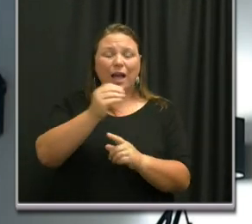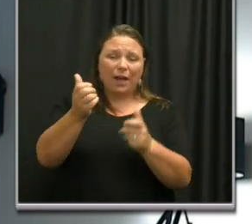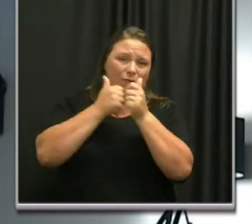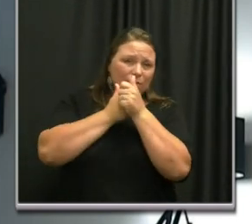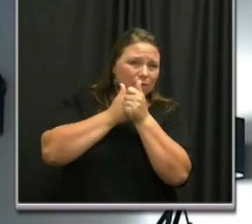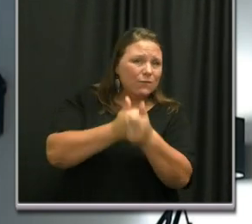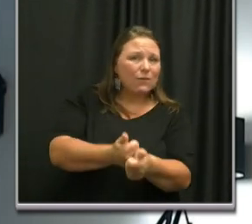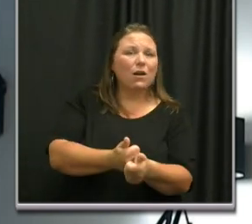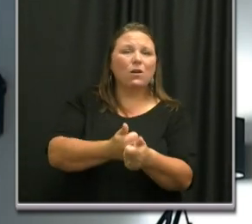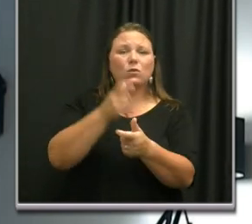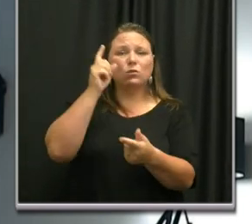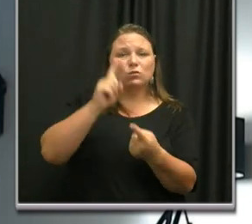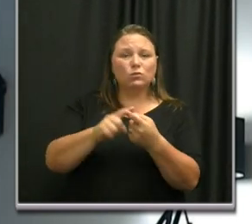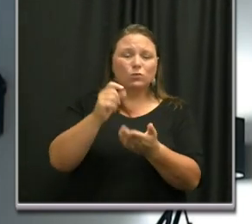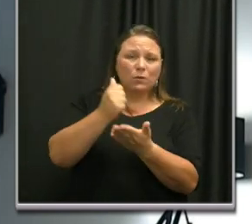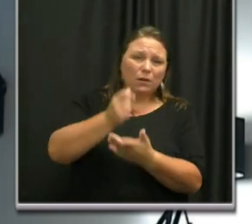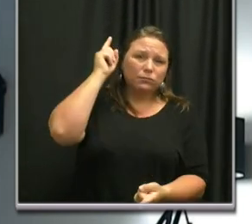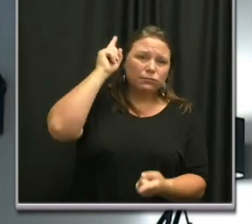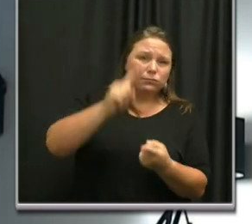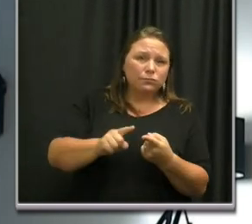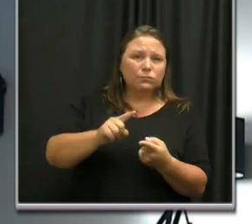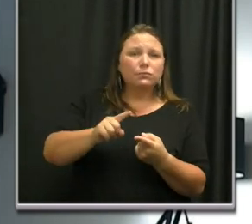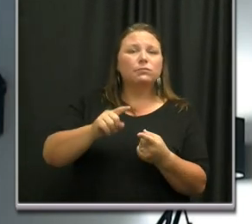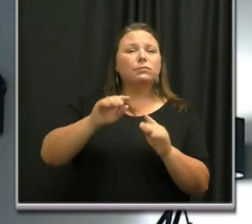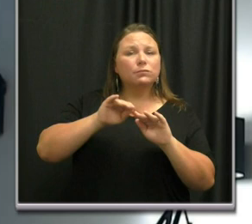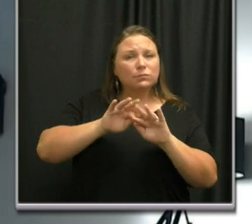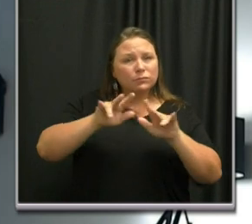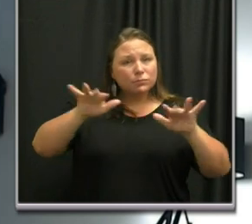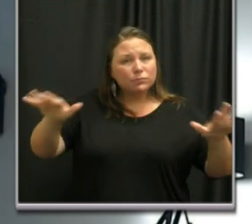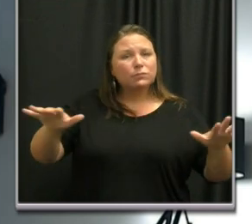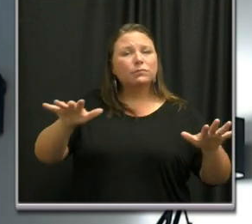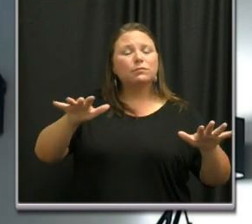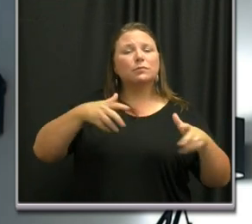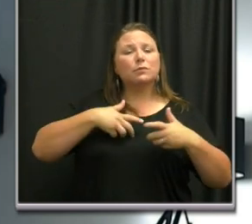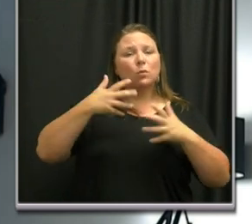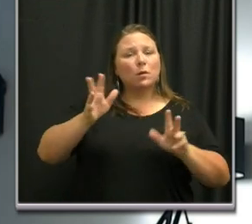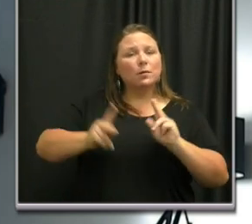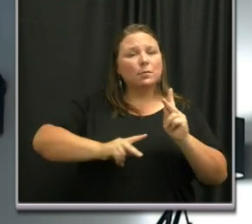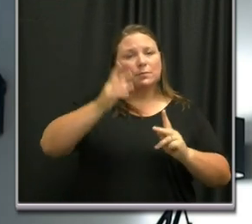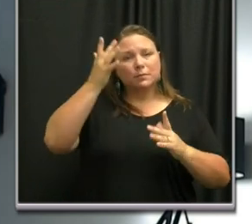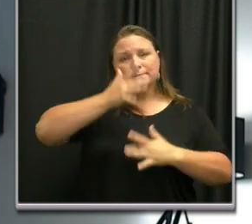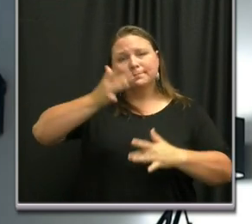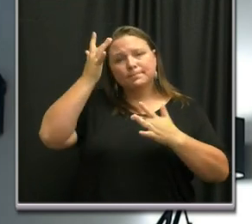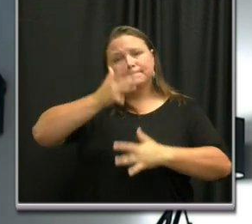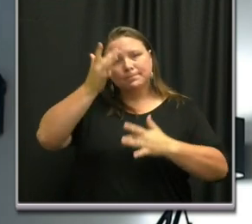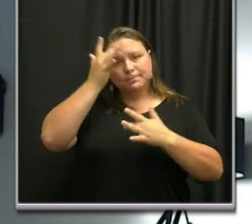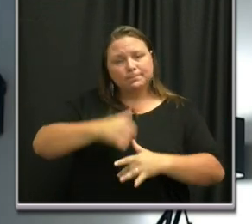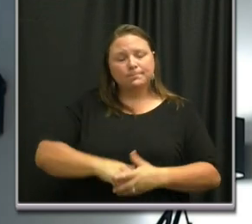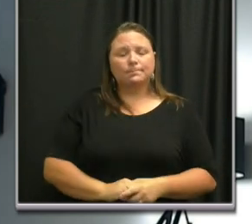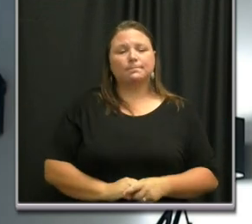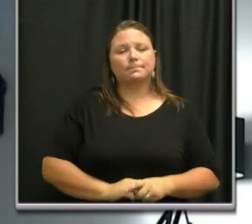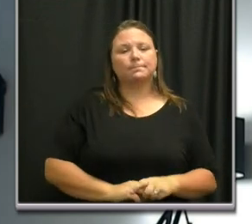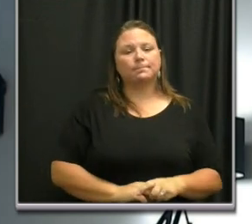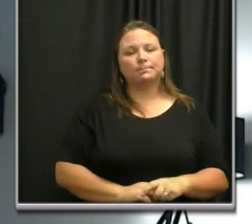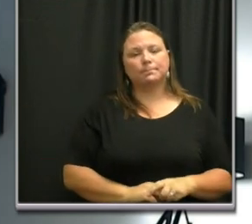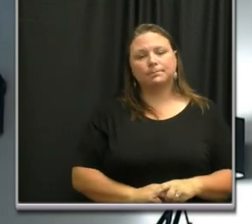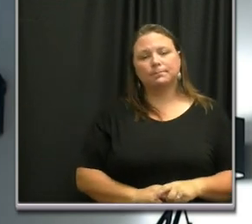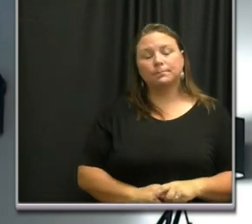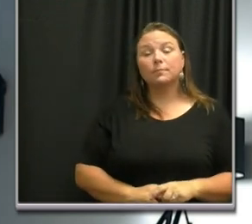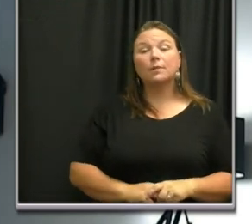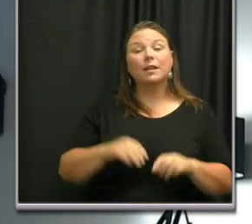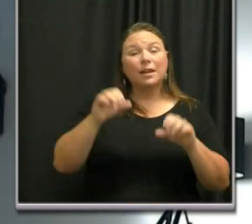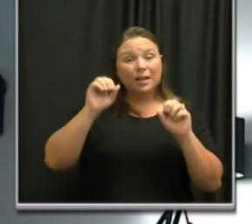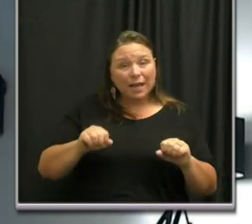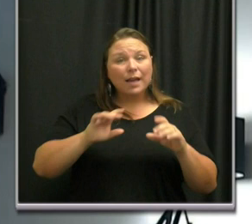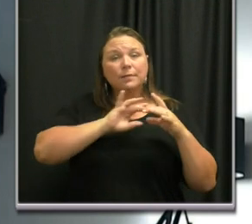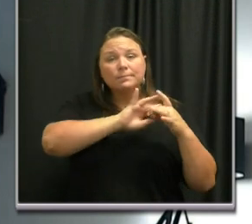these things in order to flatten the curve and reduce transmission of the virus. We can do this